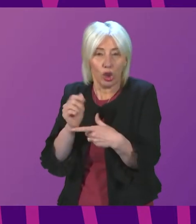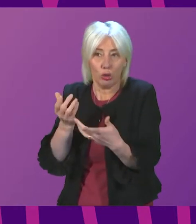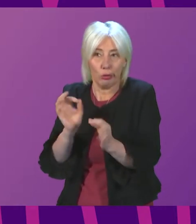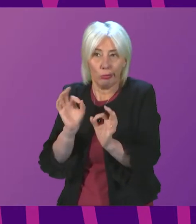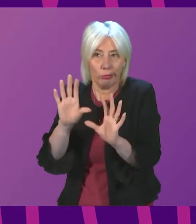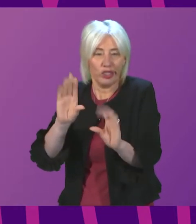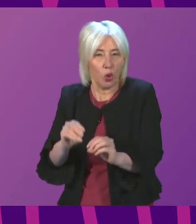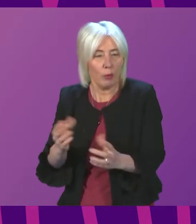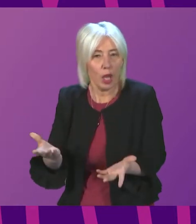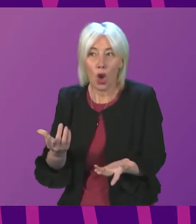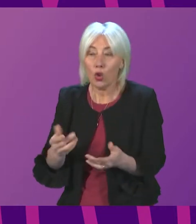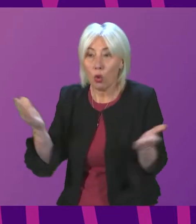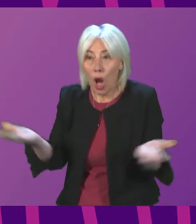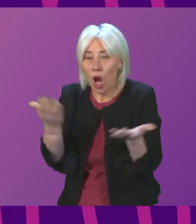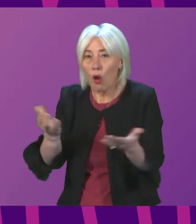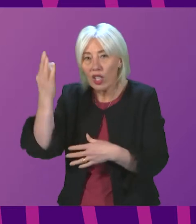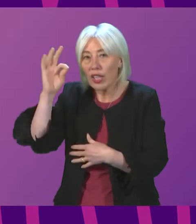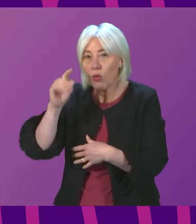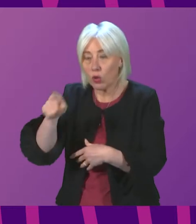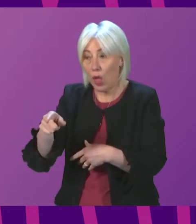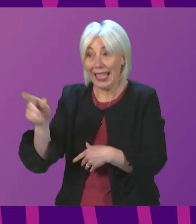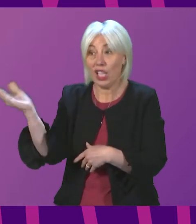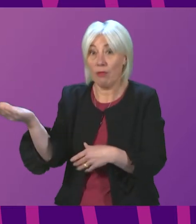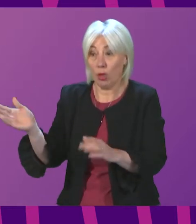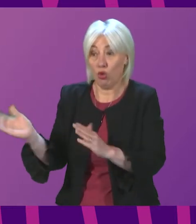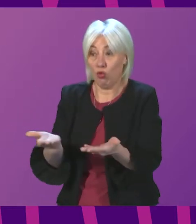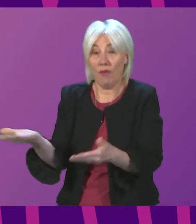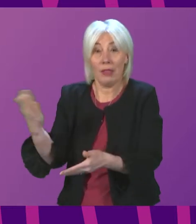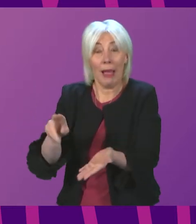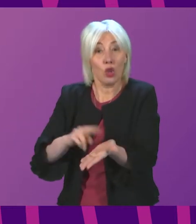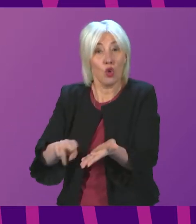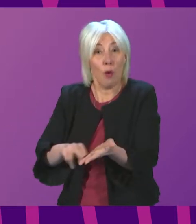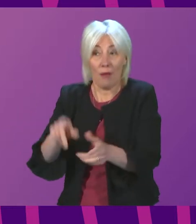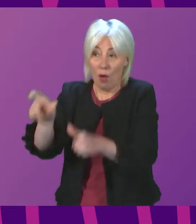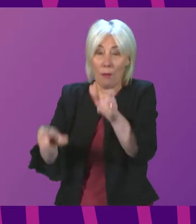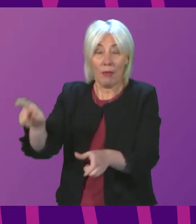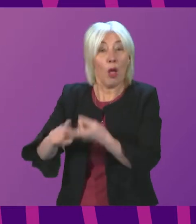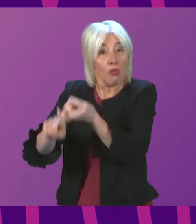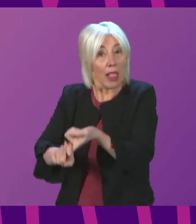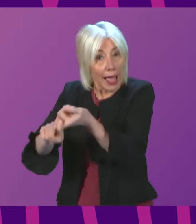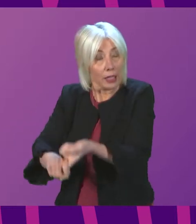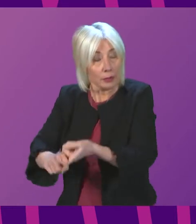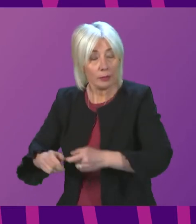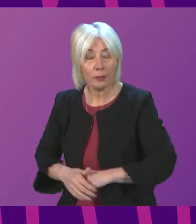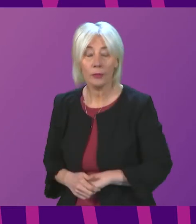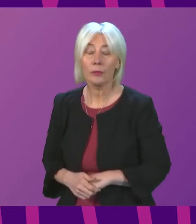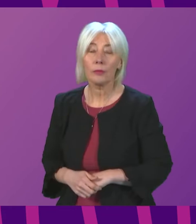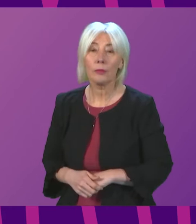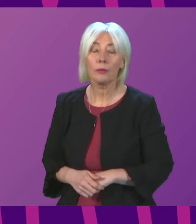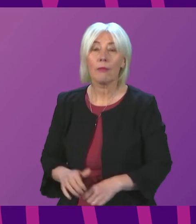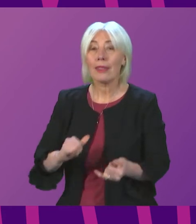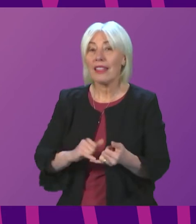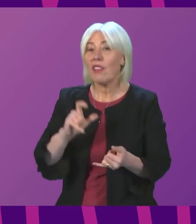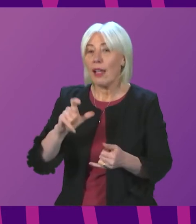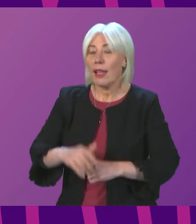encourage local authorities to get these services back to normal as quickly as possible for people who rely on them. And Stephanie Callaghan. Thank you,